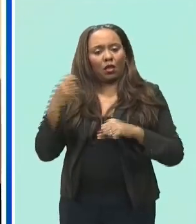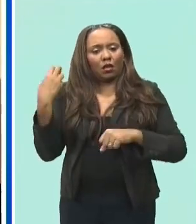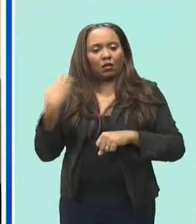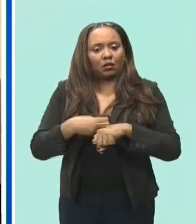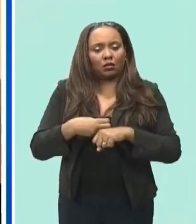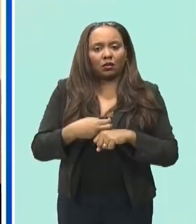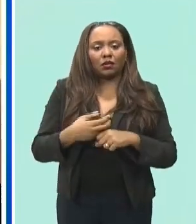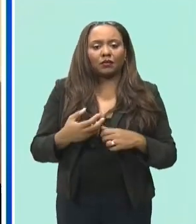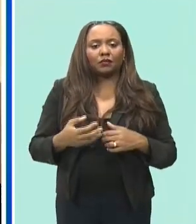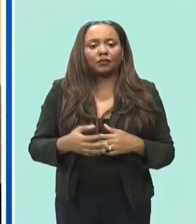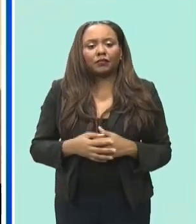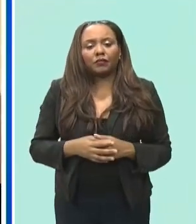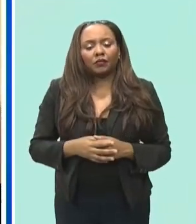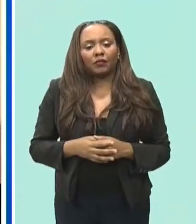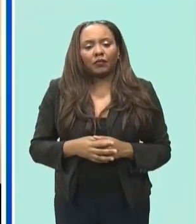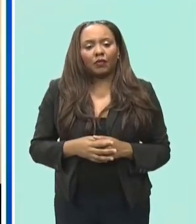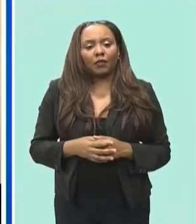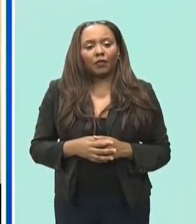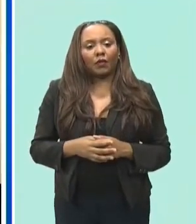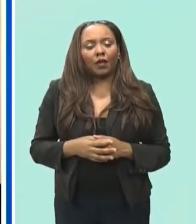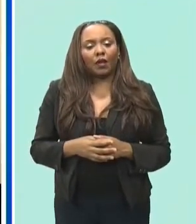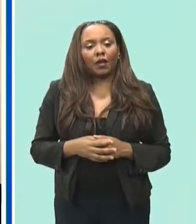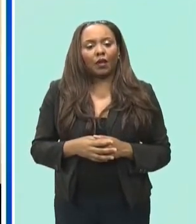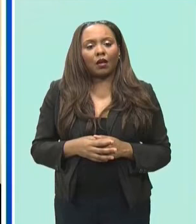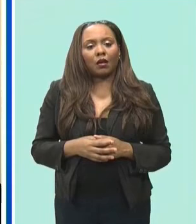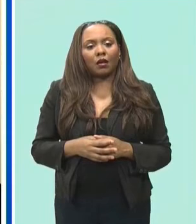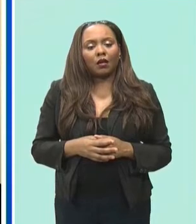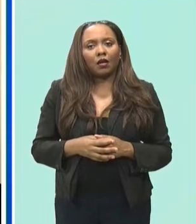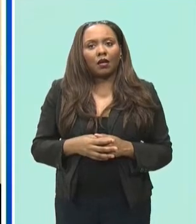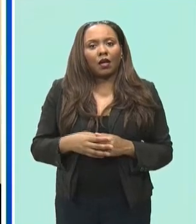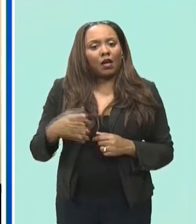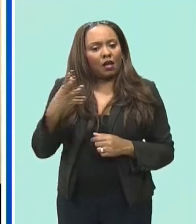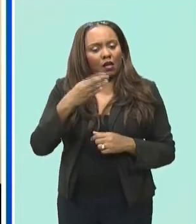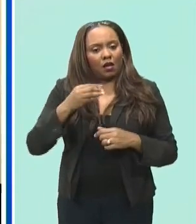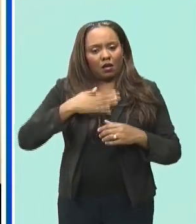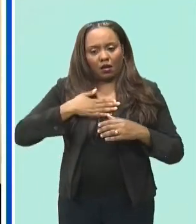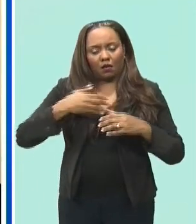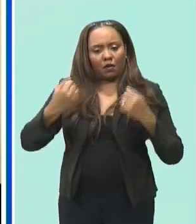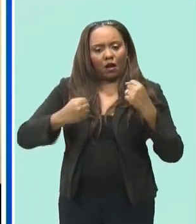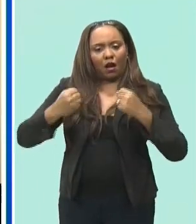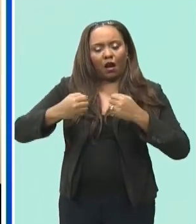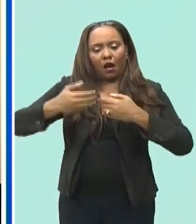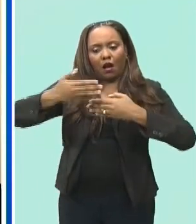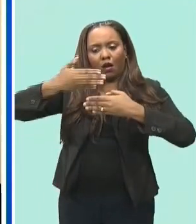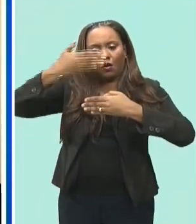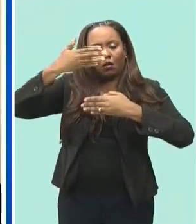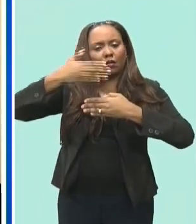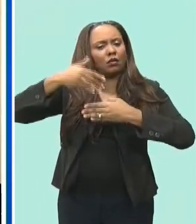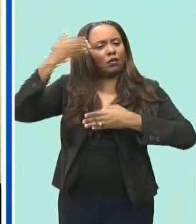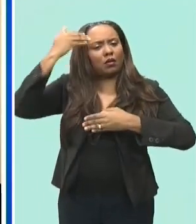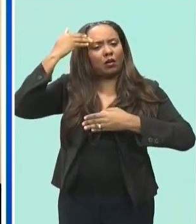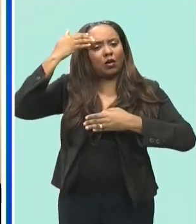or a vehicle uh windshield was hit by